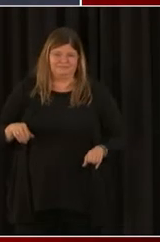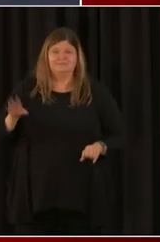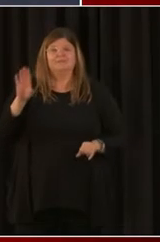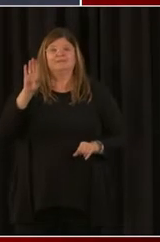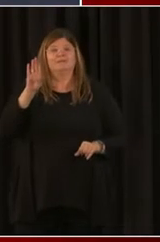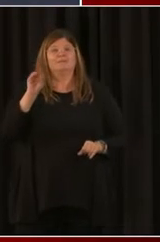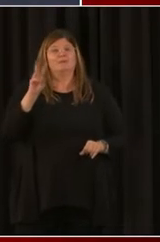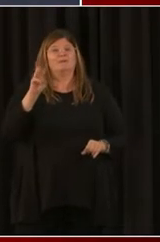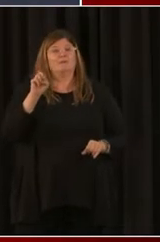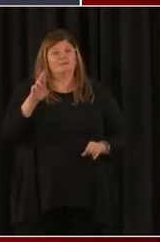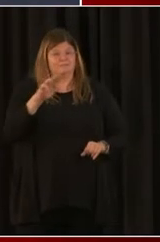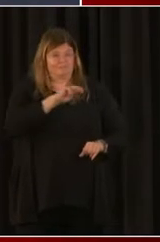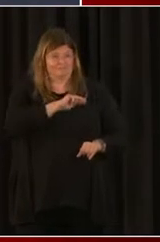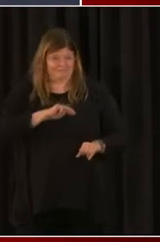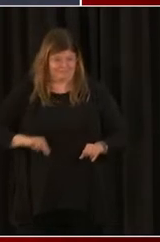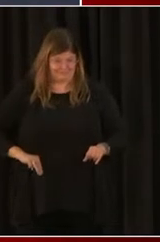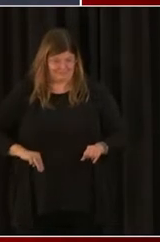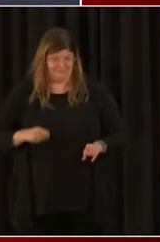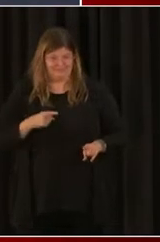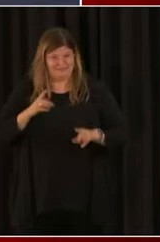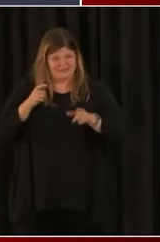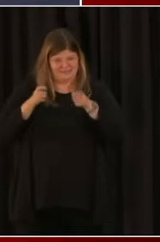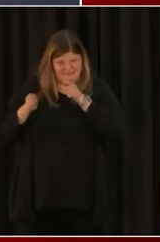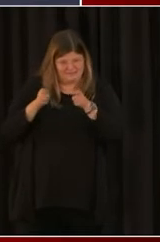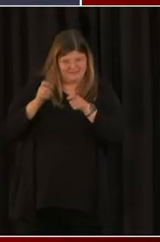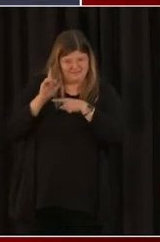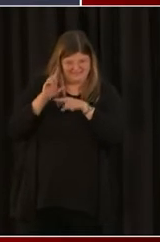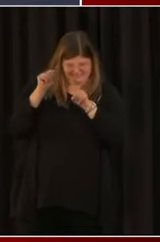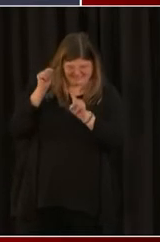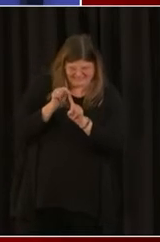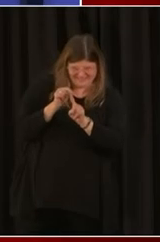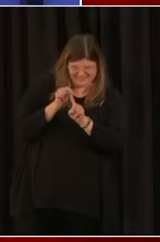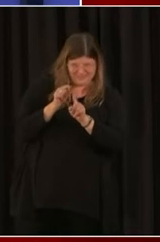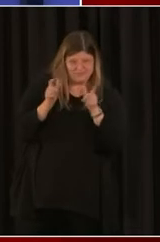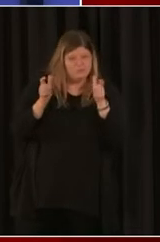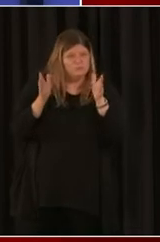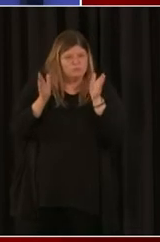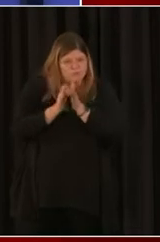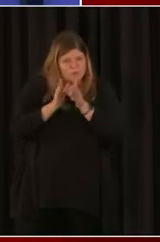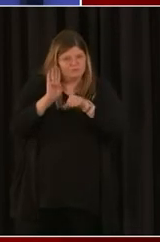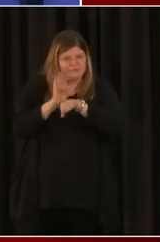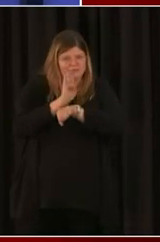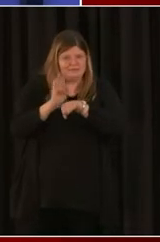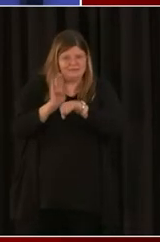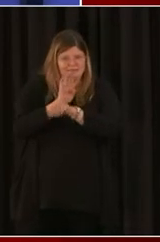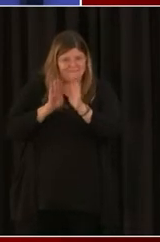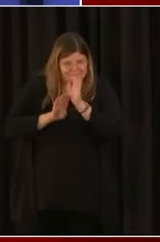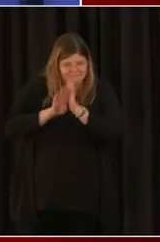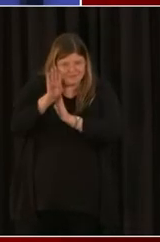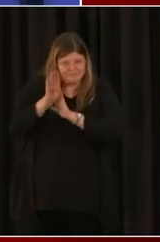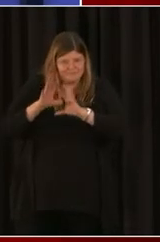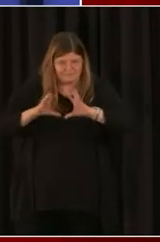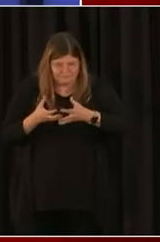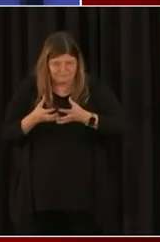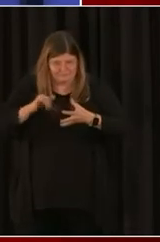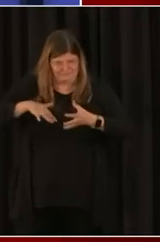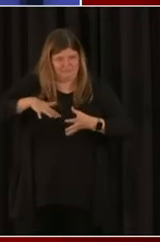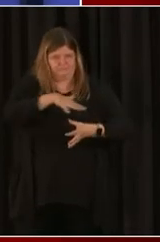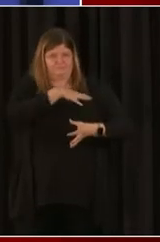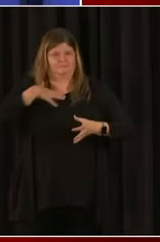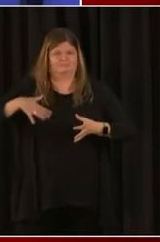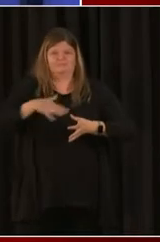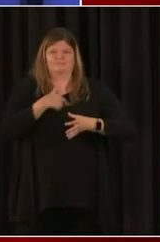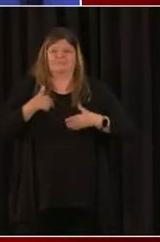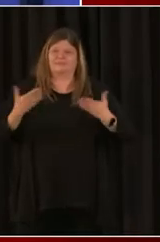and DC government and specifically the Department of Small Local Business Development is here to help you and that we will get through this together.